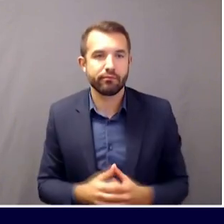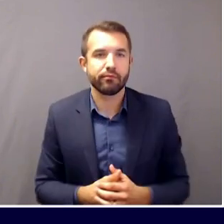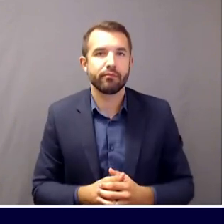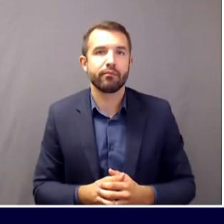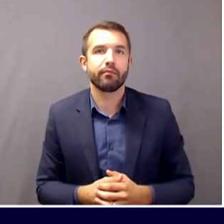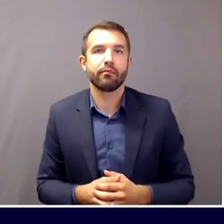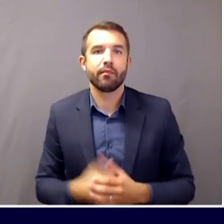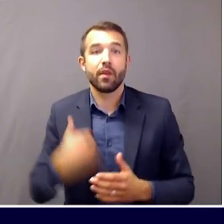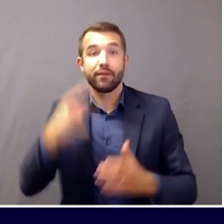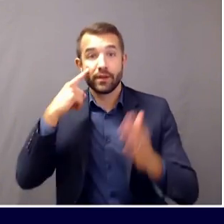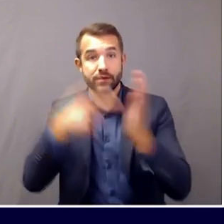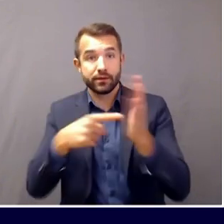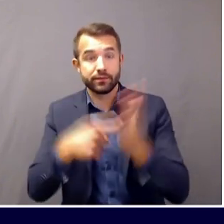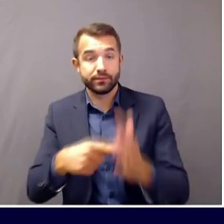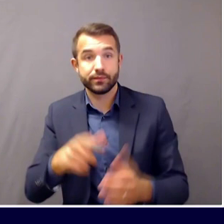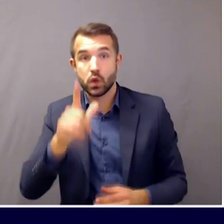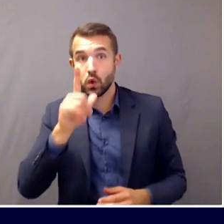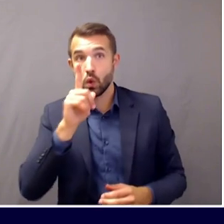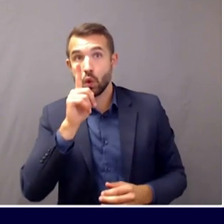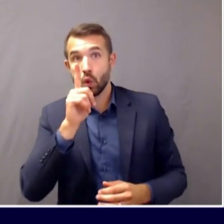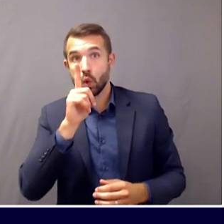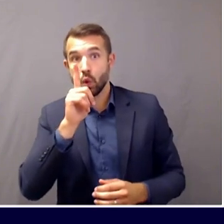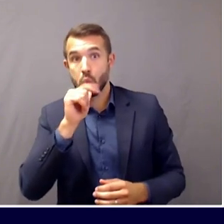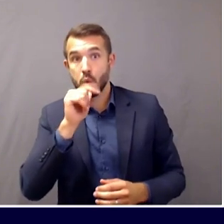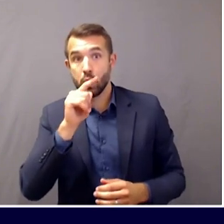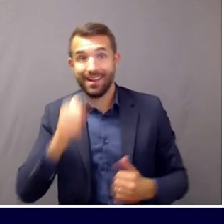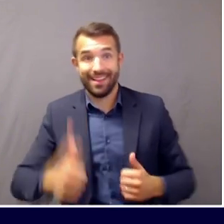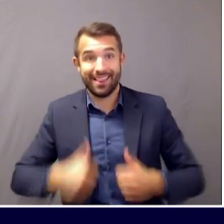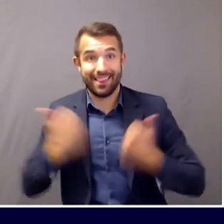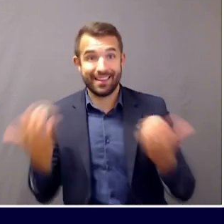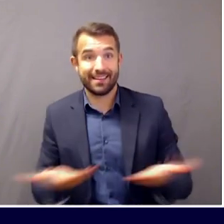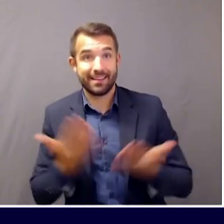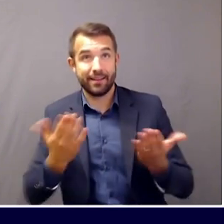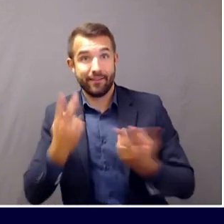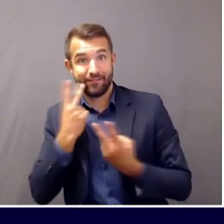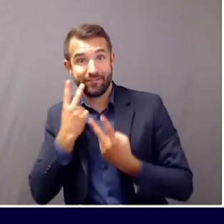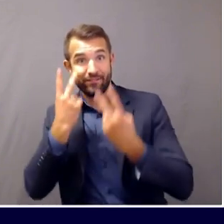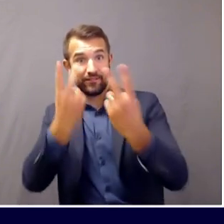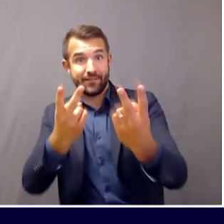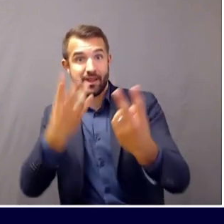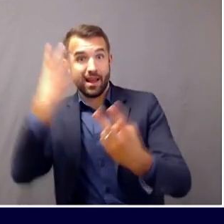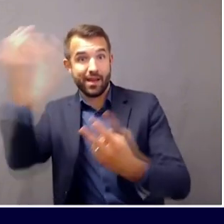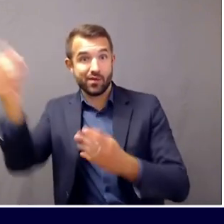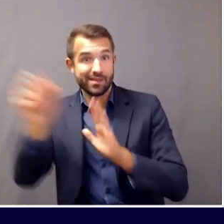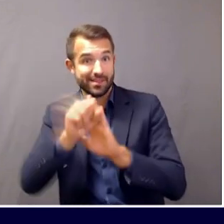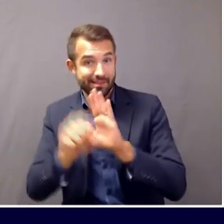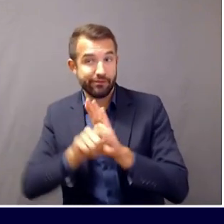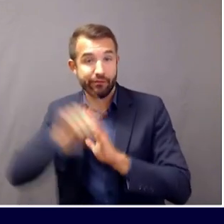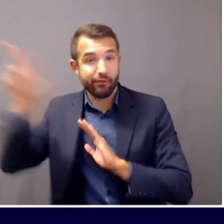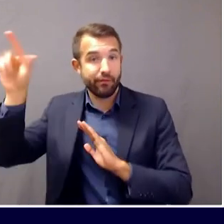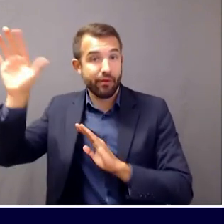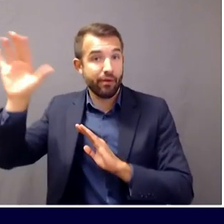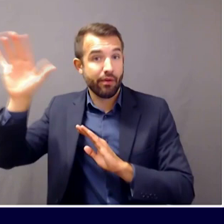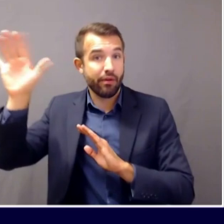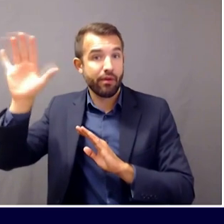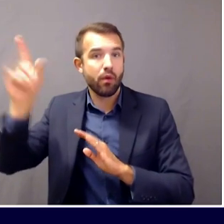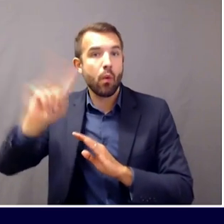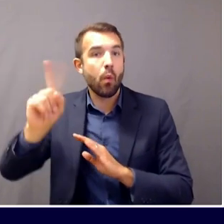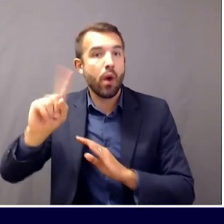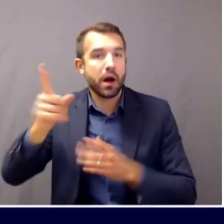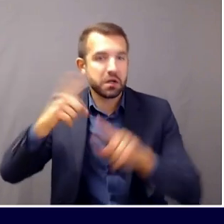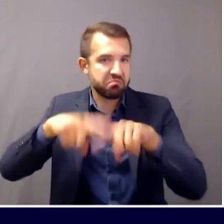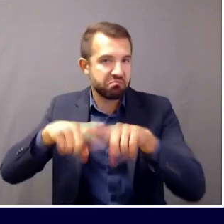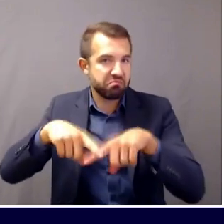So that depends on the state in which that individual passed away and their state health department or their vital